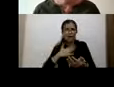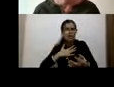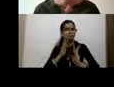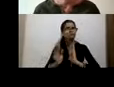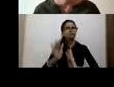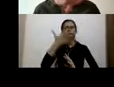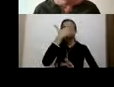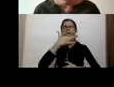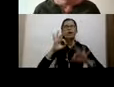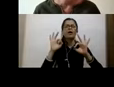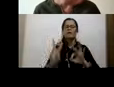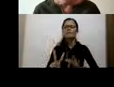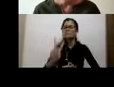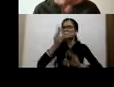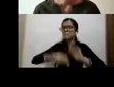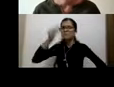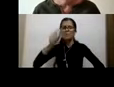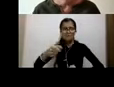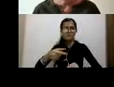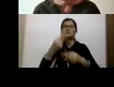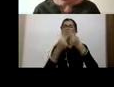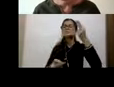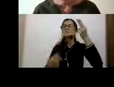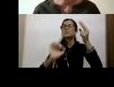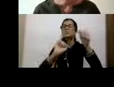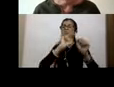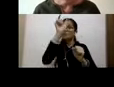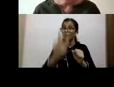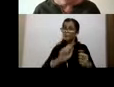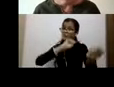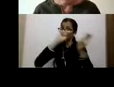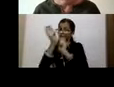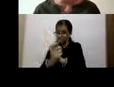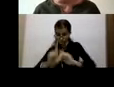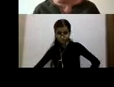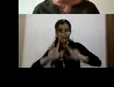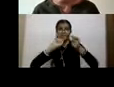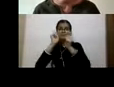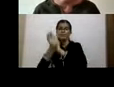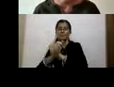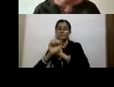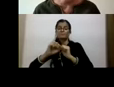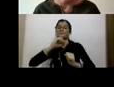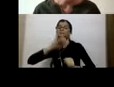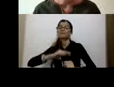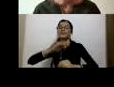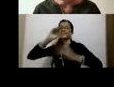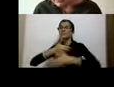that's a remarkable story of how one person's transformation has also impacted so many other youngsters in the area.